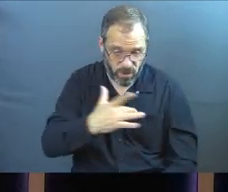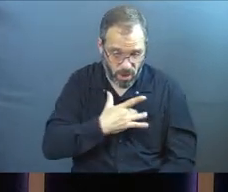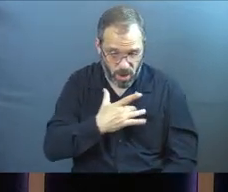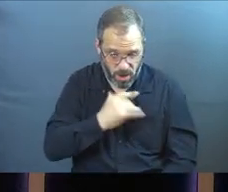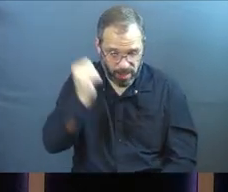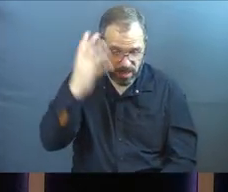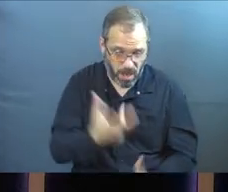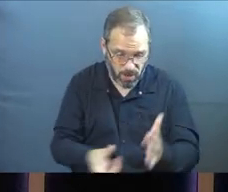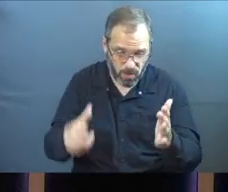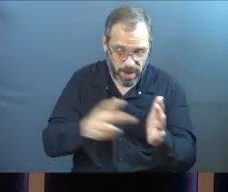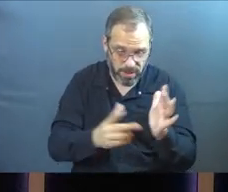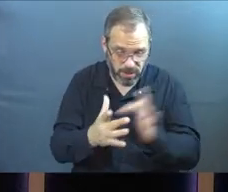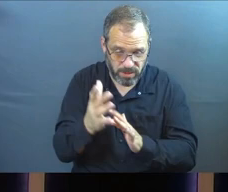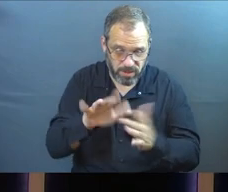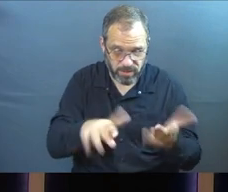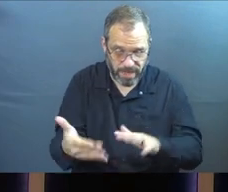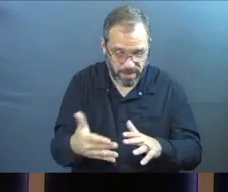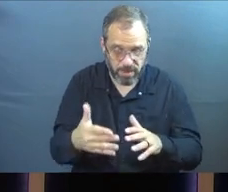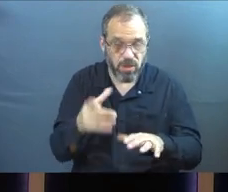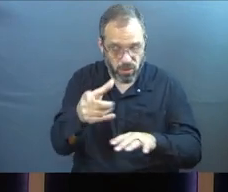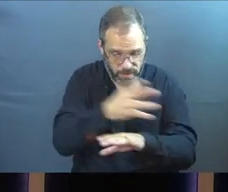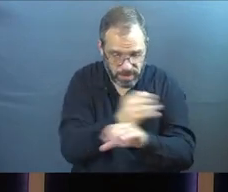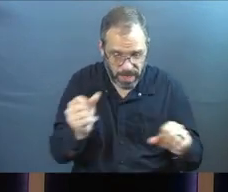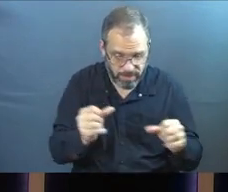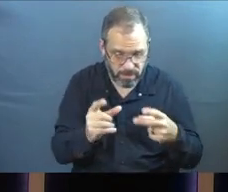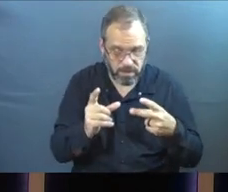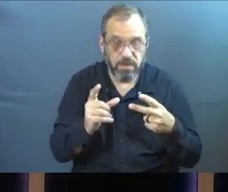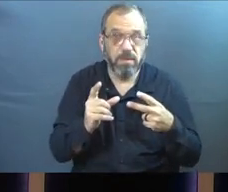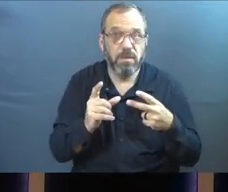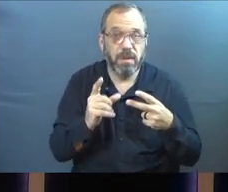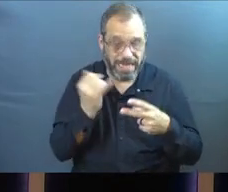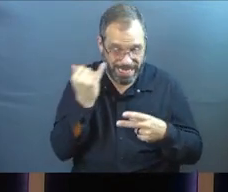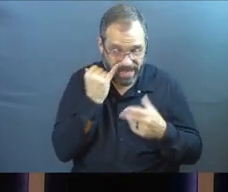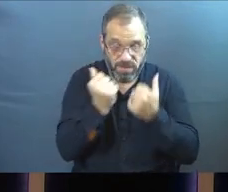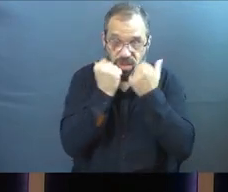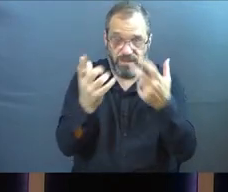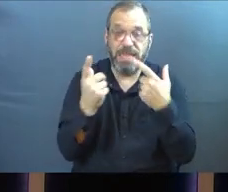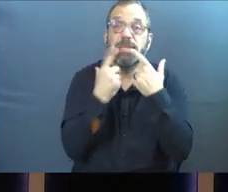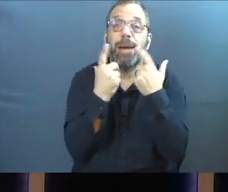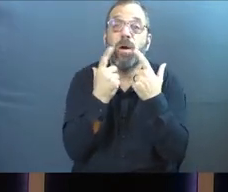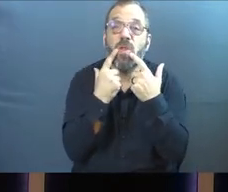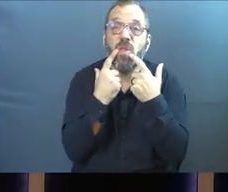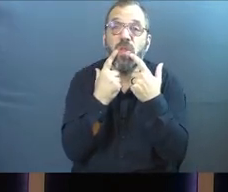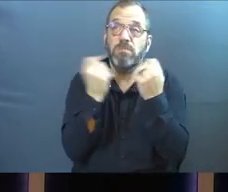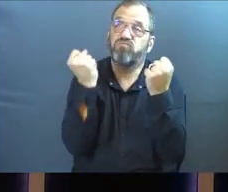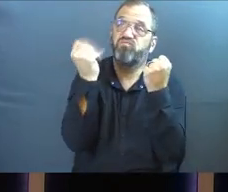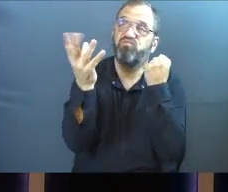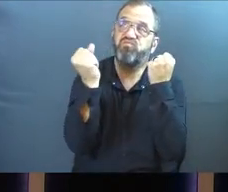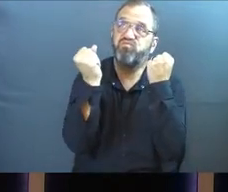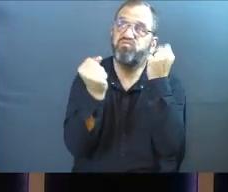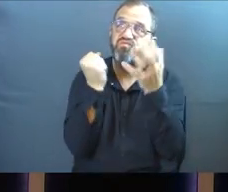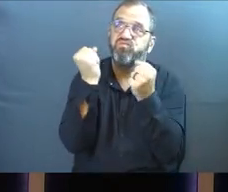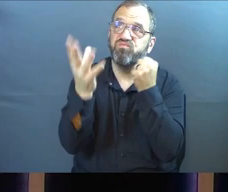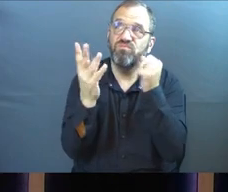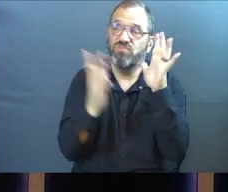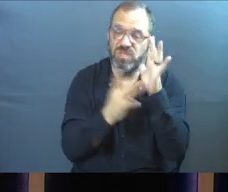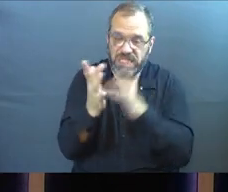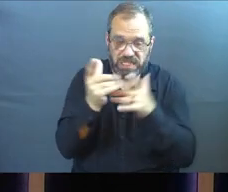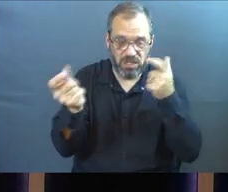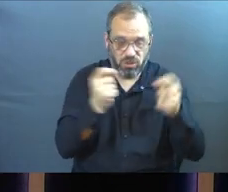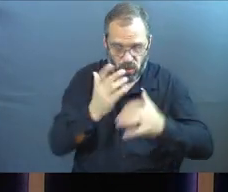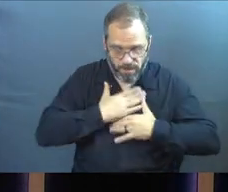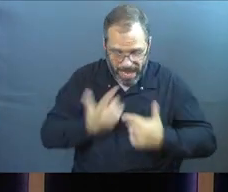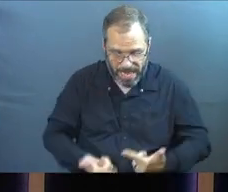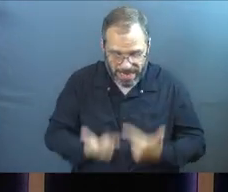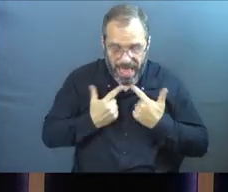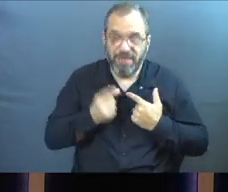heart that God raised him from the dead, then you'll be saved. If you confess with your mouth that Jesus now is in control